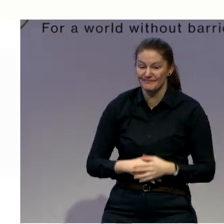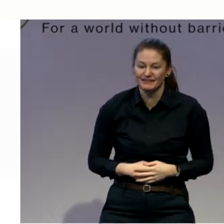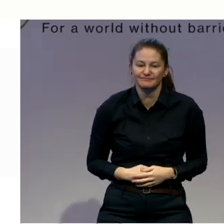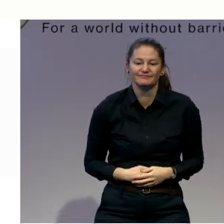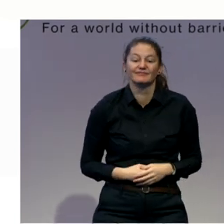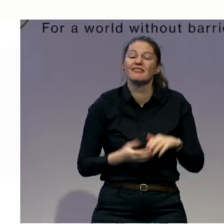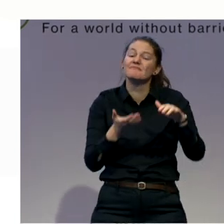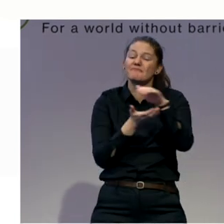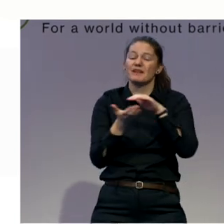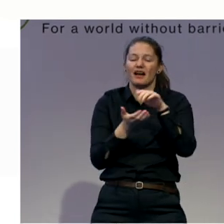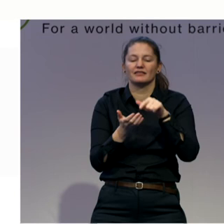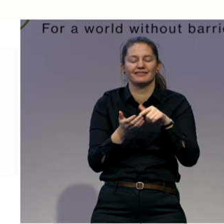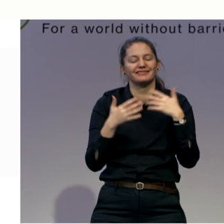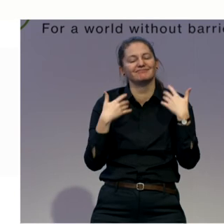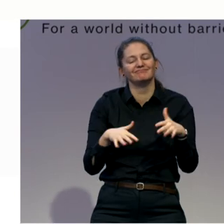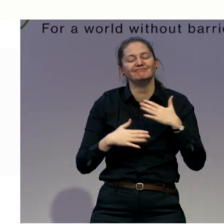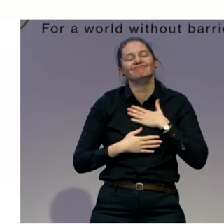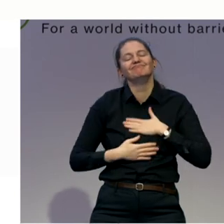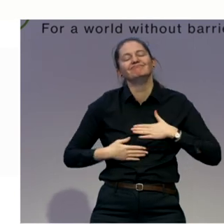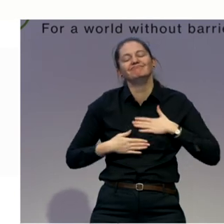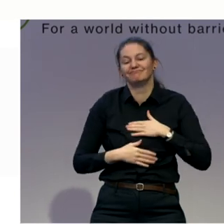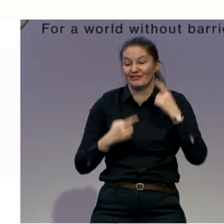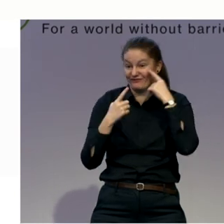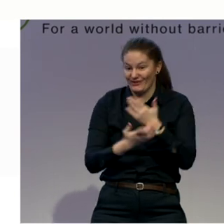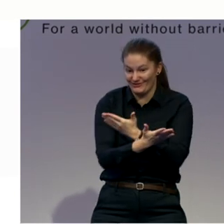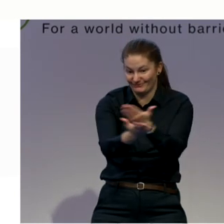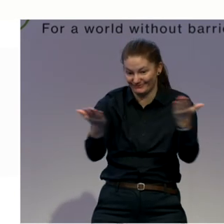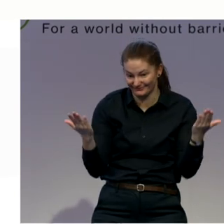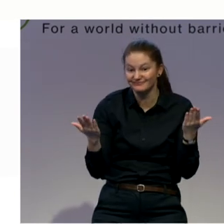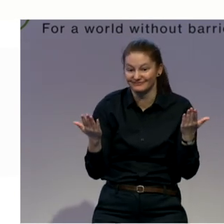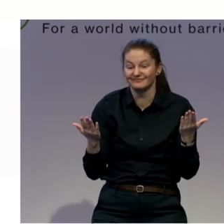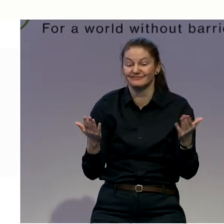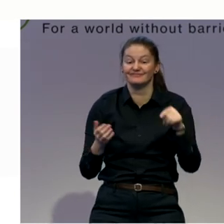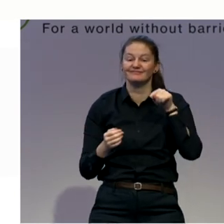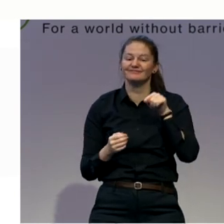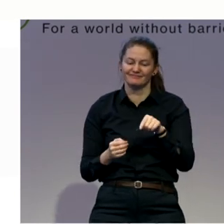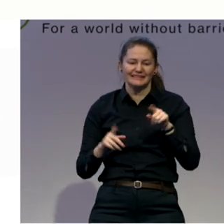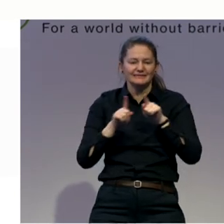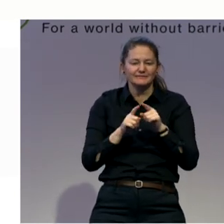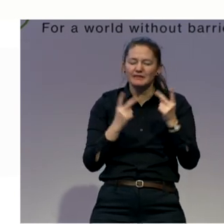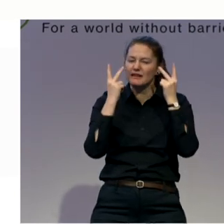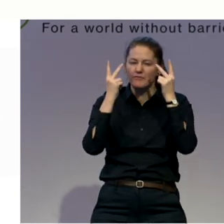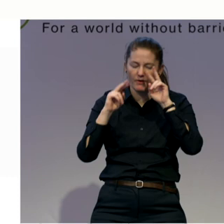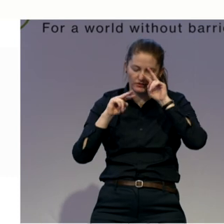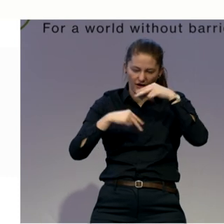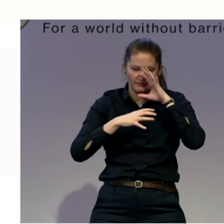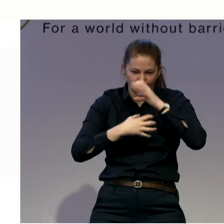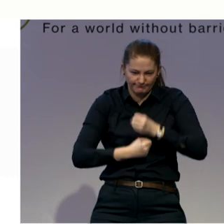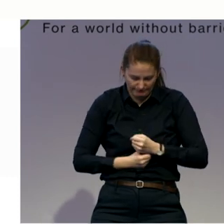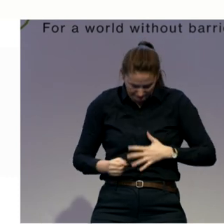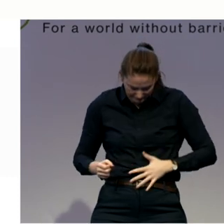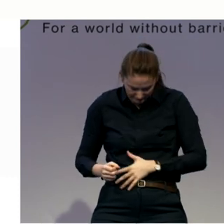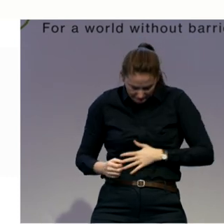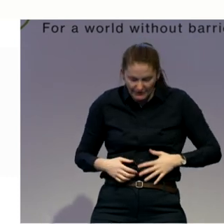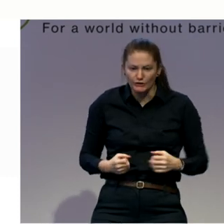about making our core strong and by employing the pelvic floor